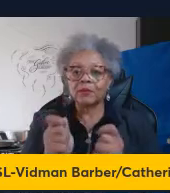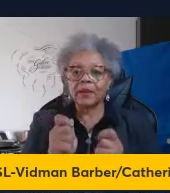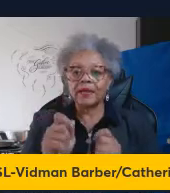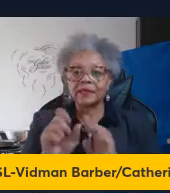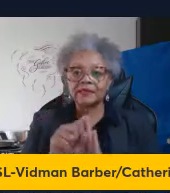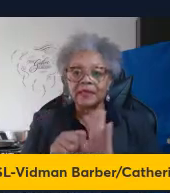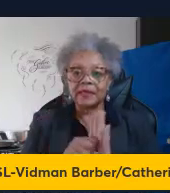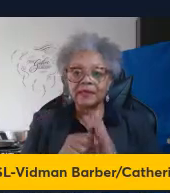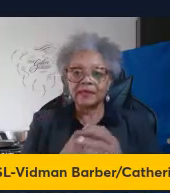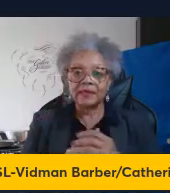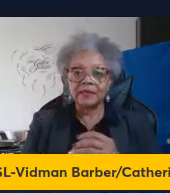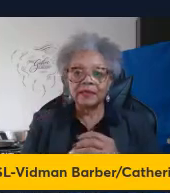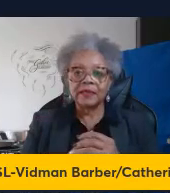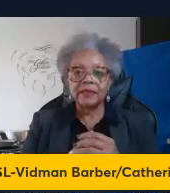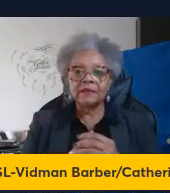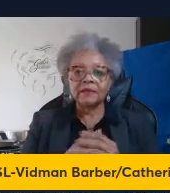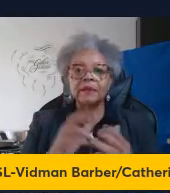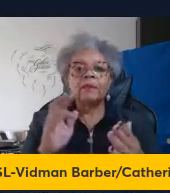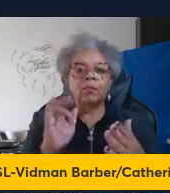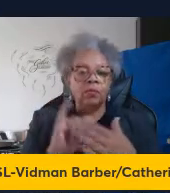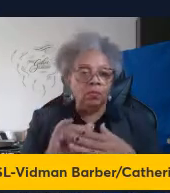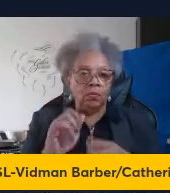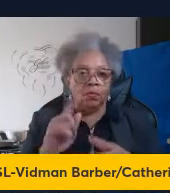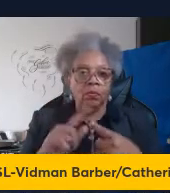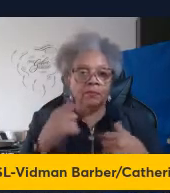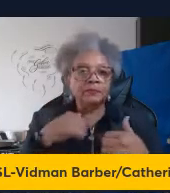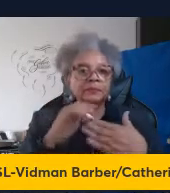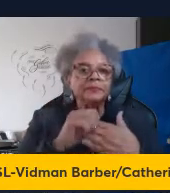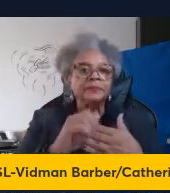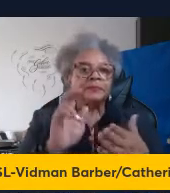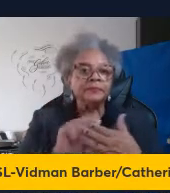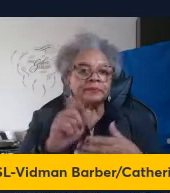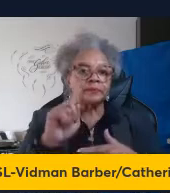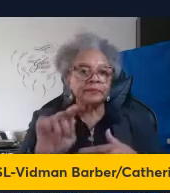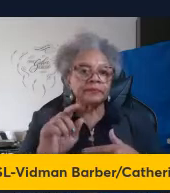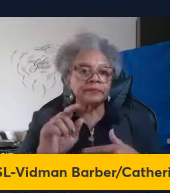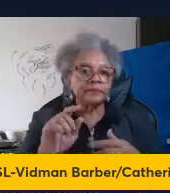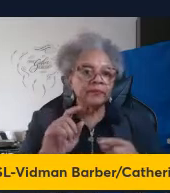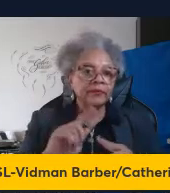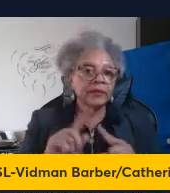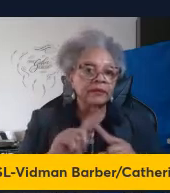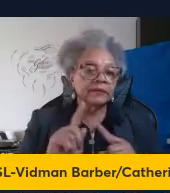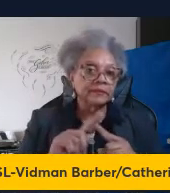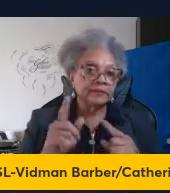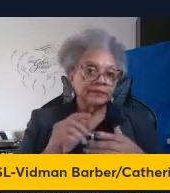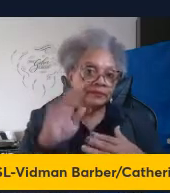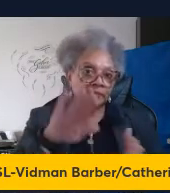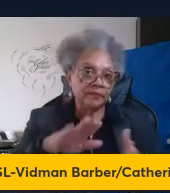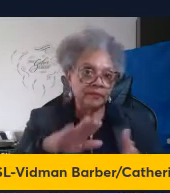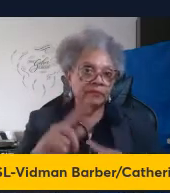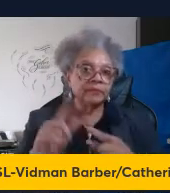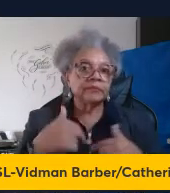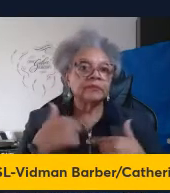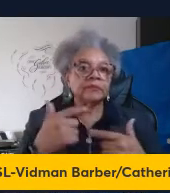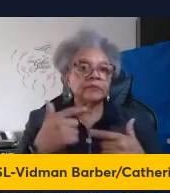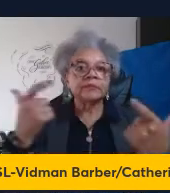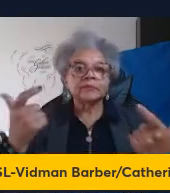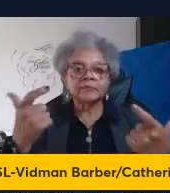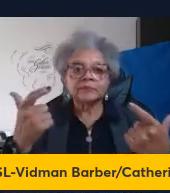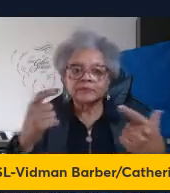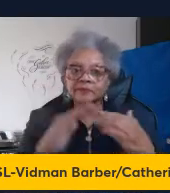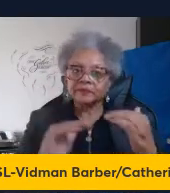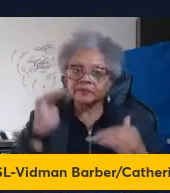This is quite devastating and has really led to a lot of deaths. But we've had a major advance in HIV,